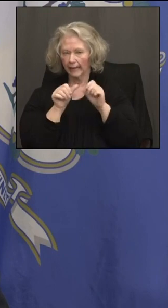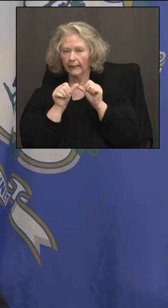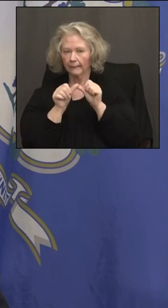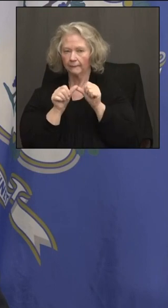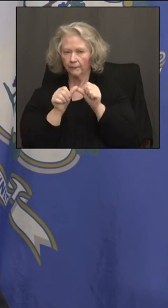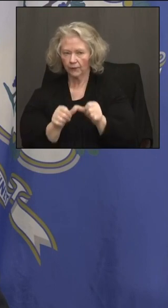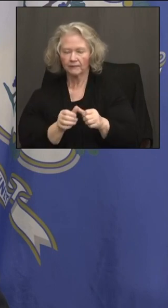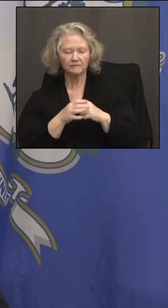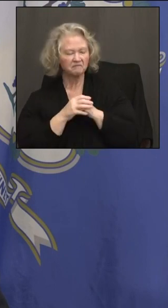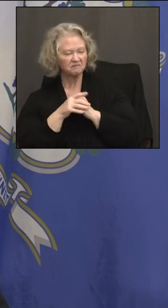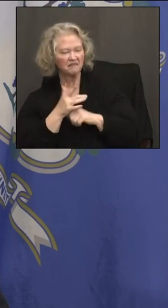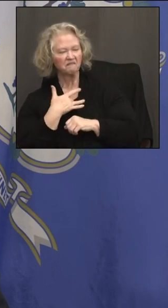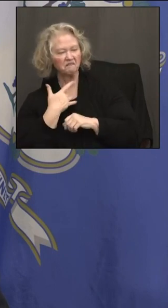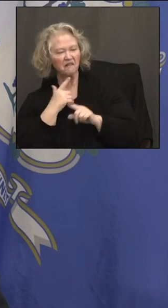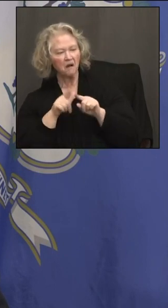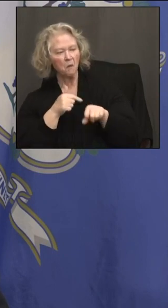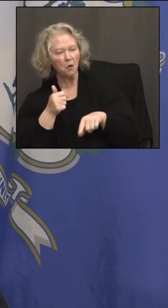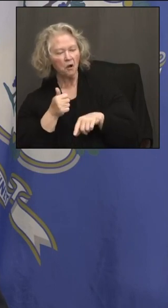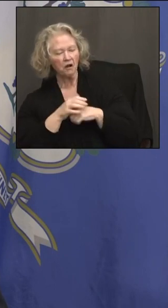Any guess on how long?